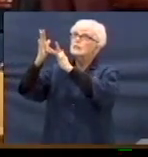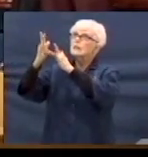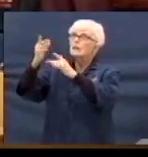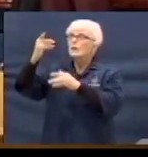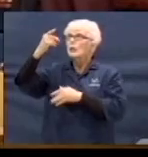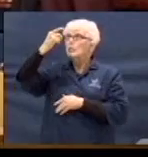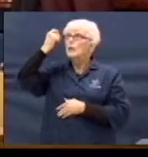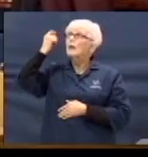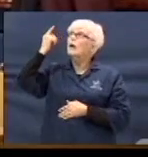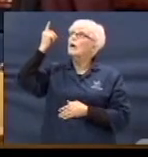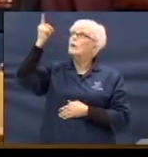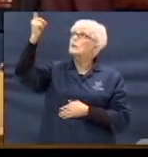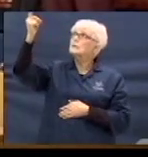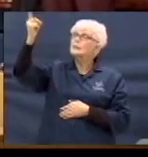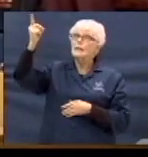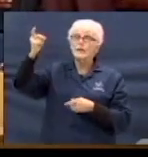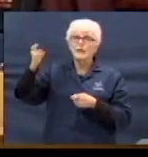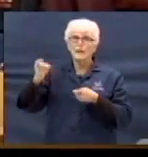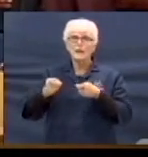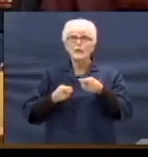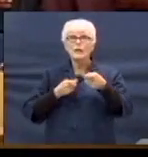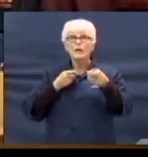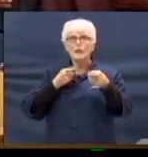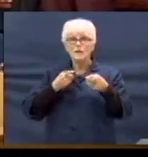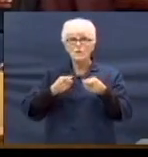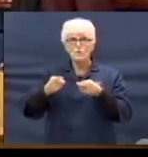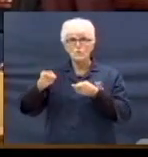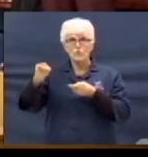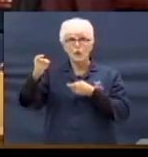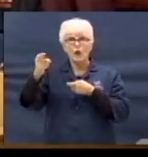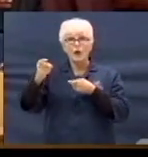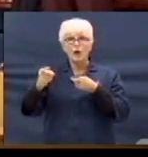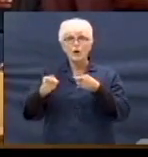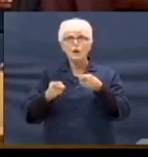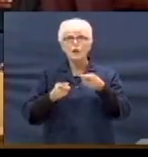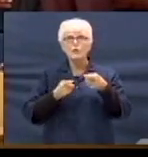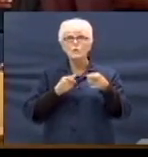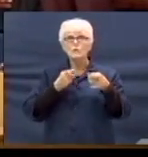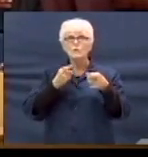for He's in control.